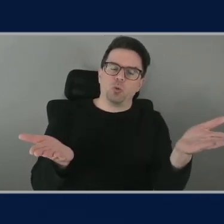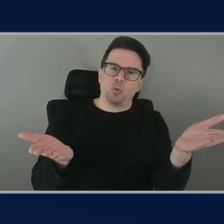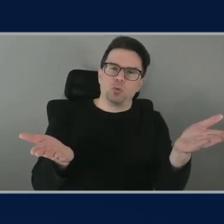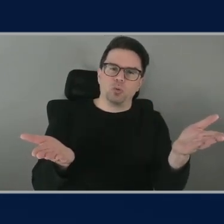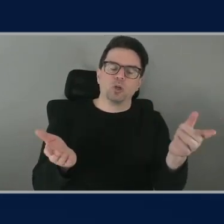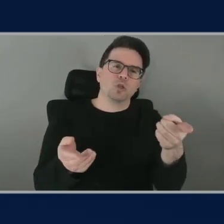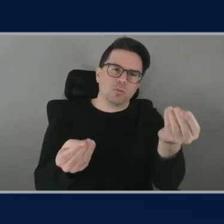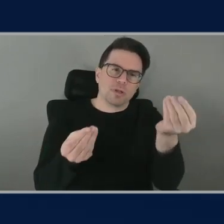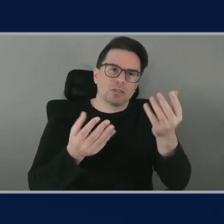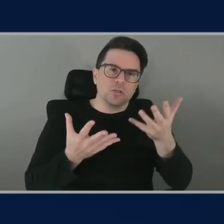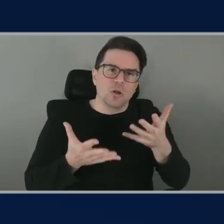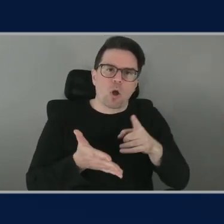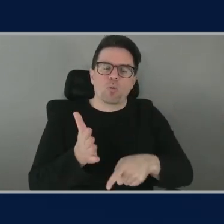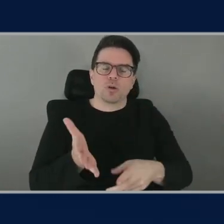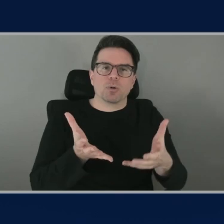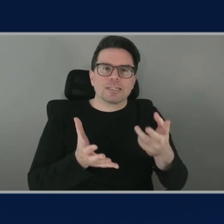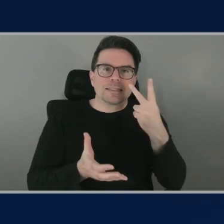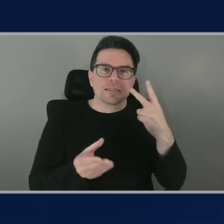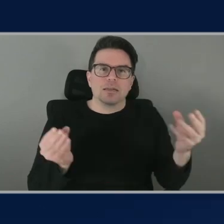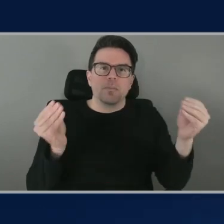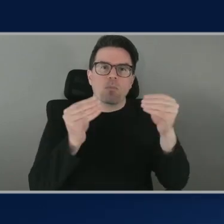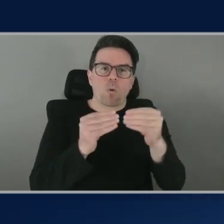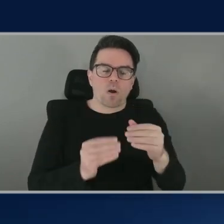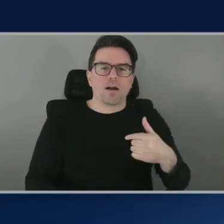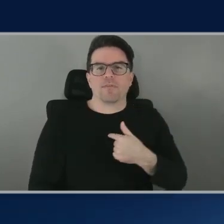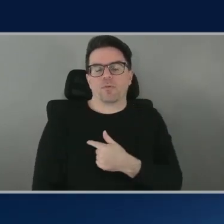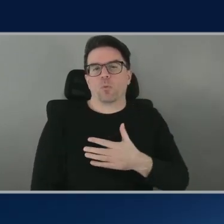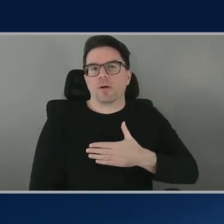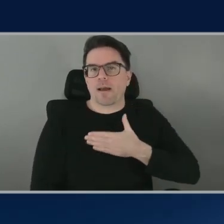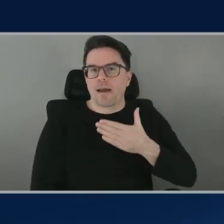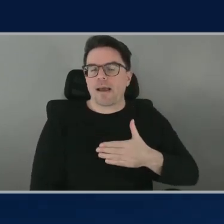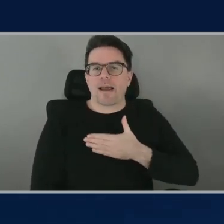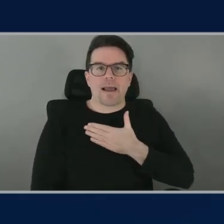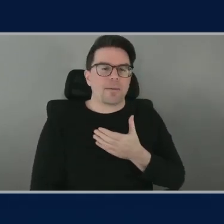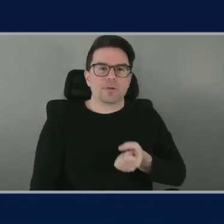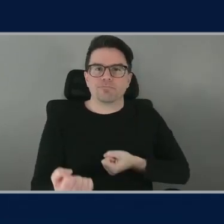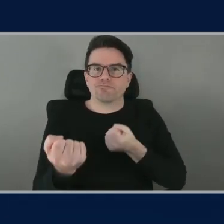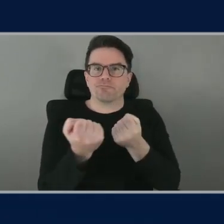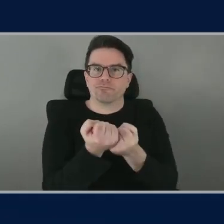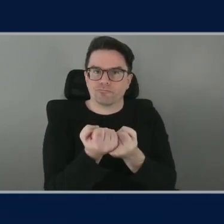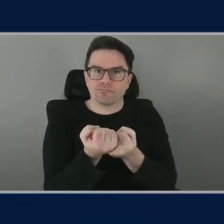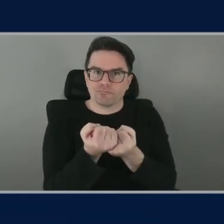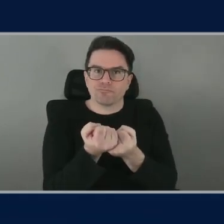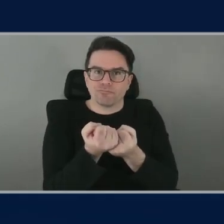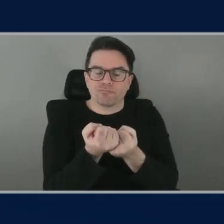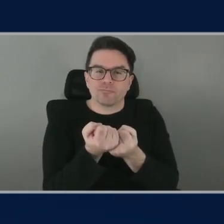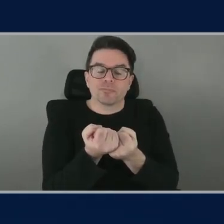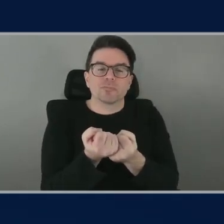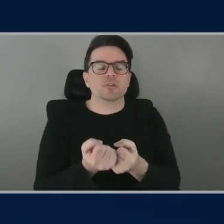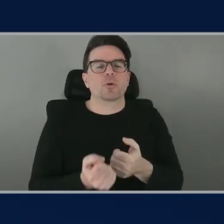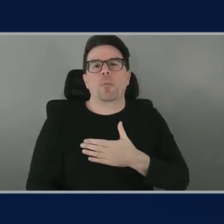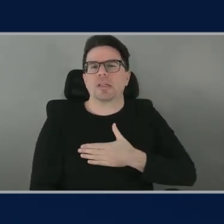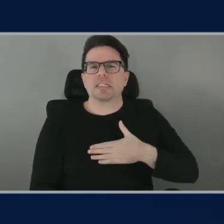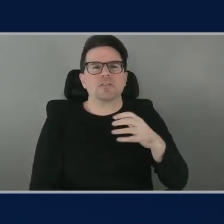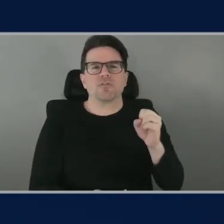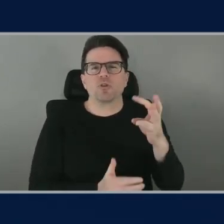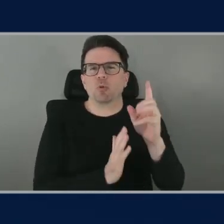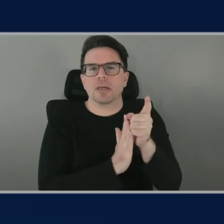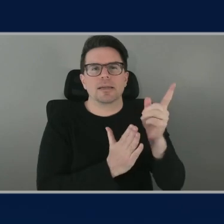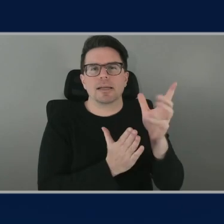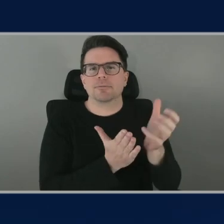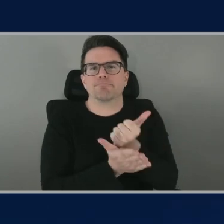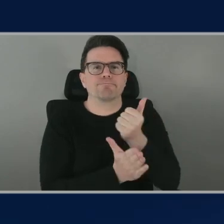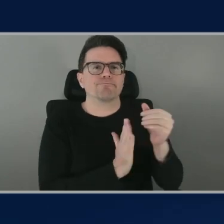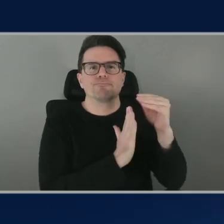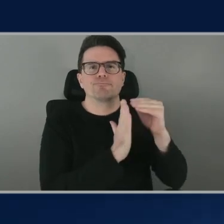and we're happy to oblige and get you the the type of content that you're looking for so by all means take a couple minutes fill out that survey we would love to hear from you but for now